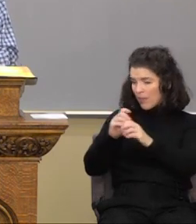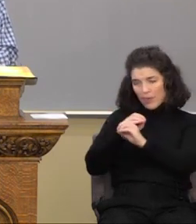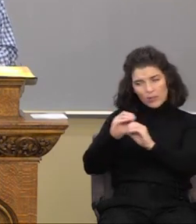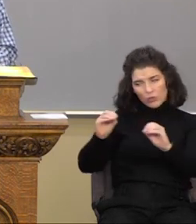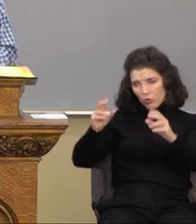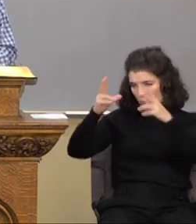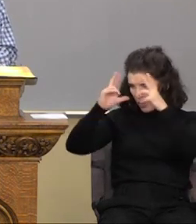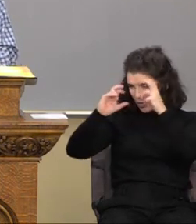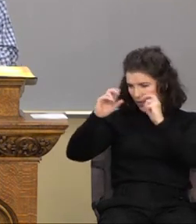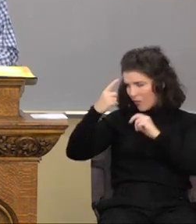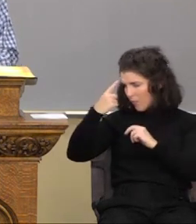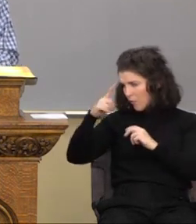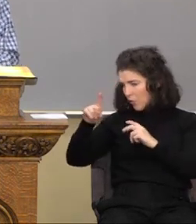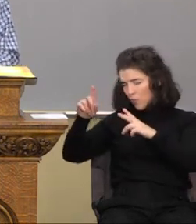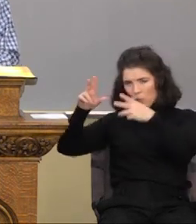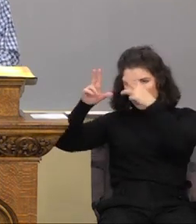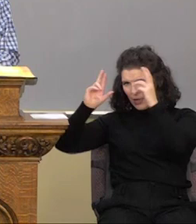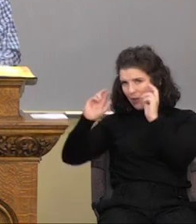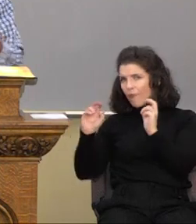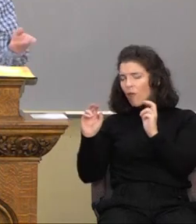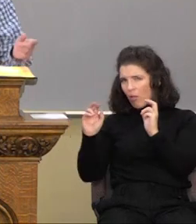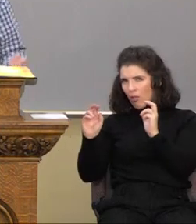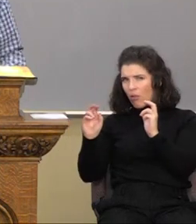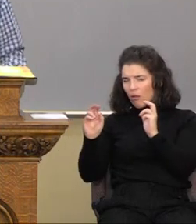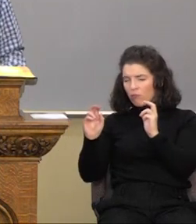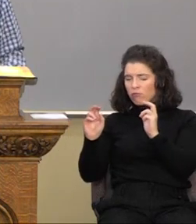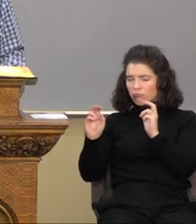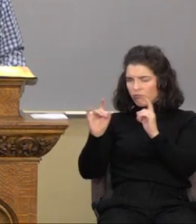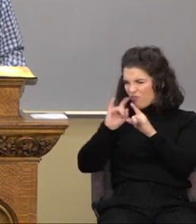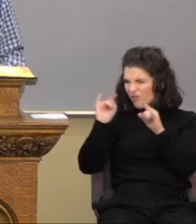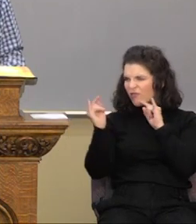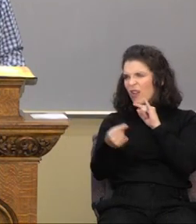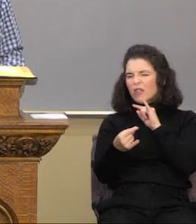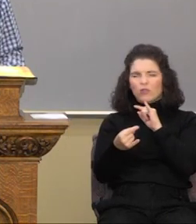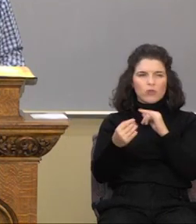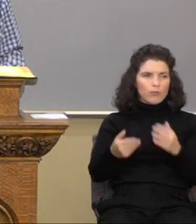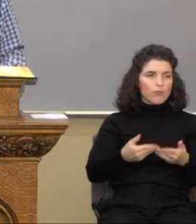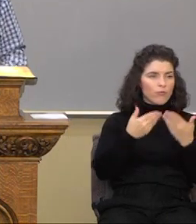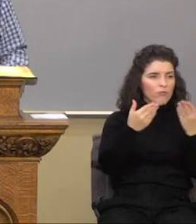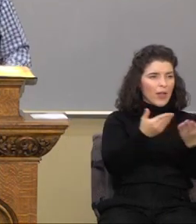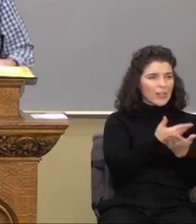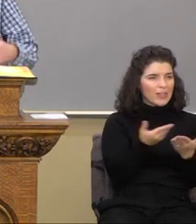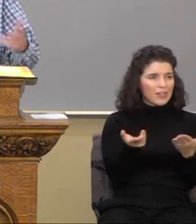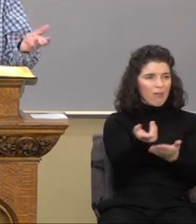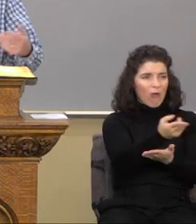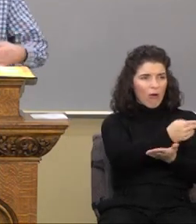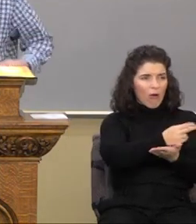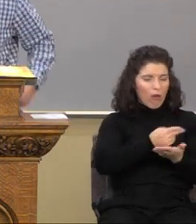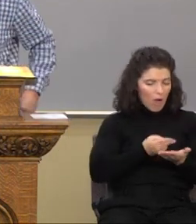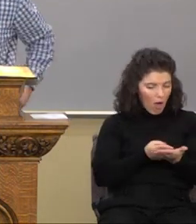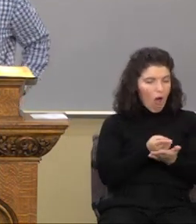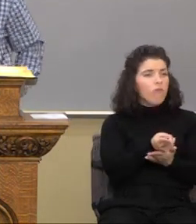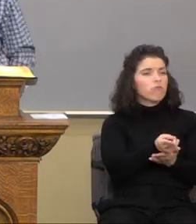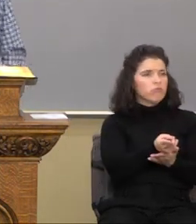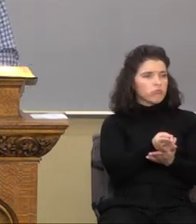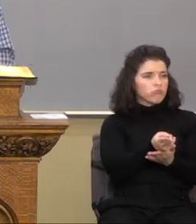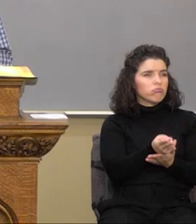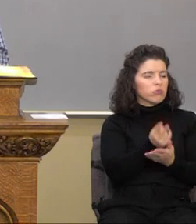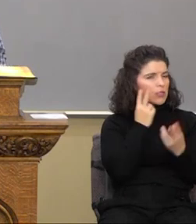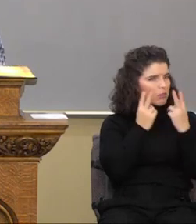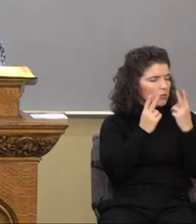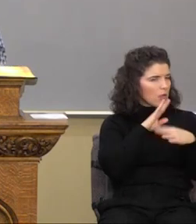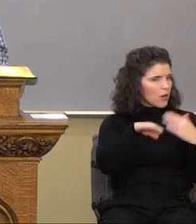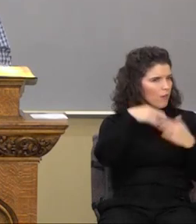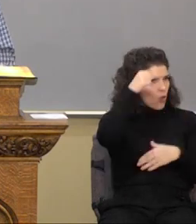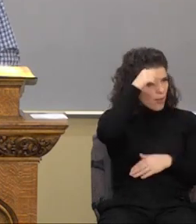for evil. Provide things honest in the sight of all men. Why don't we keep reading? If it be